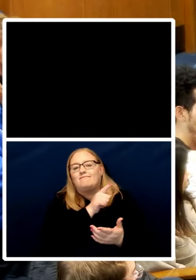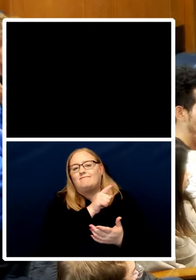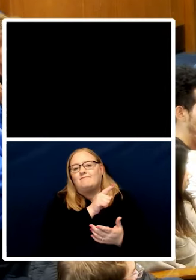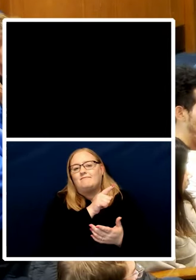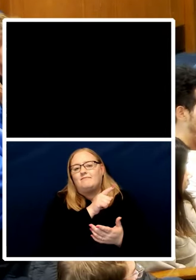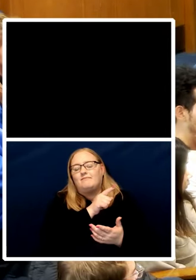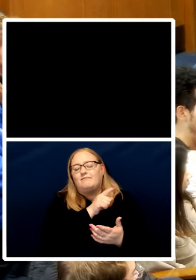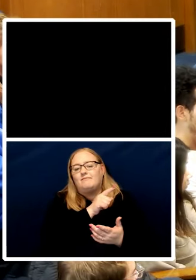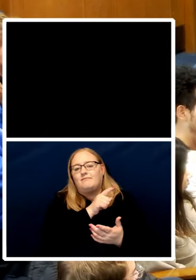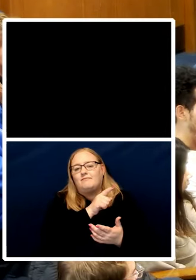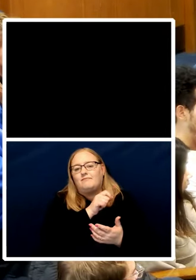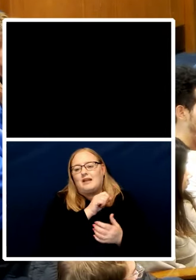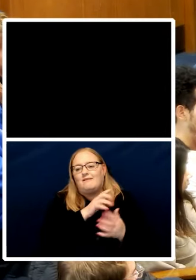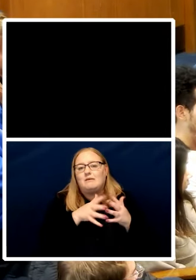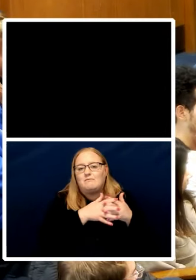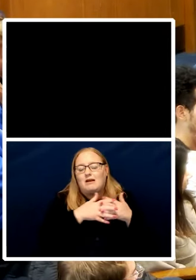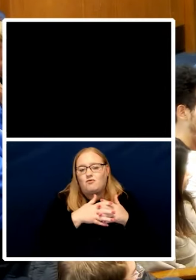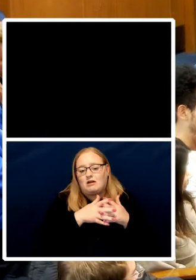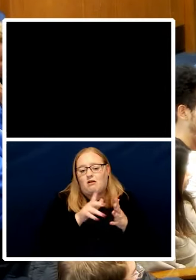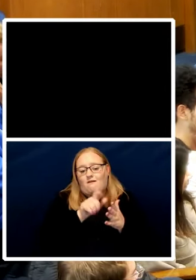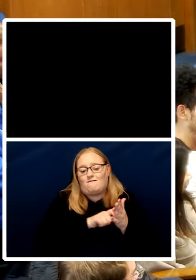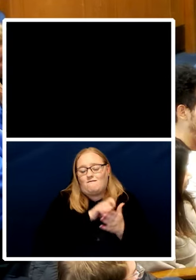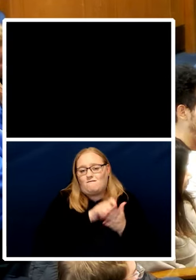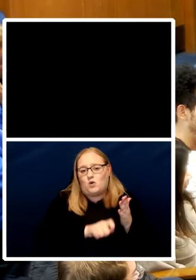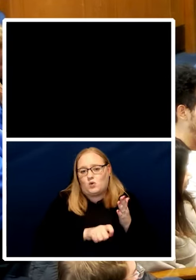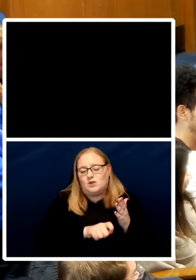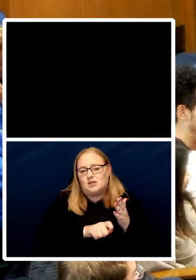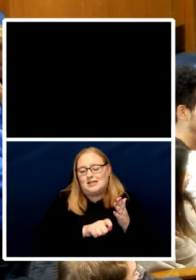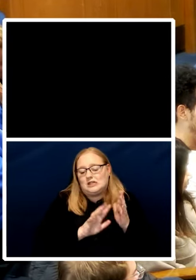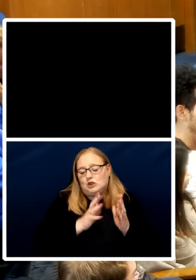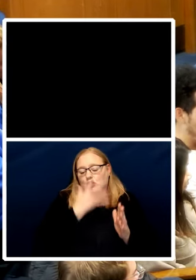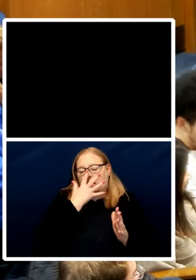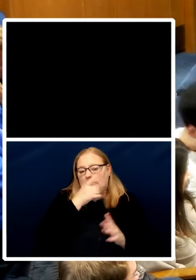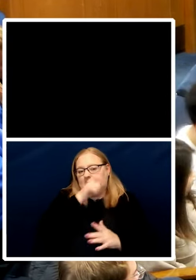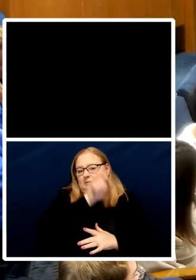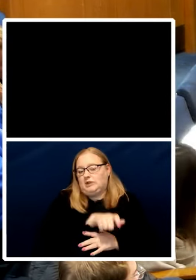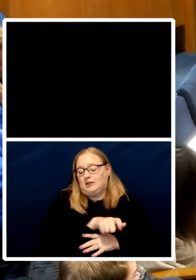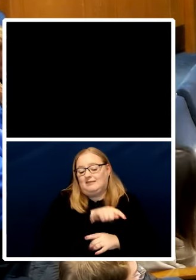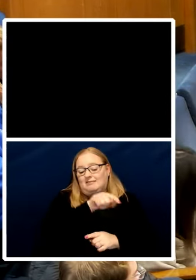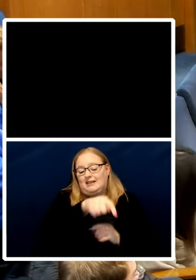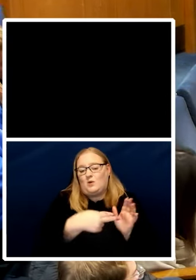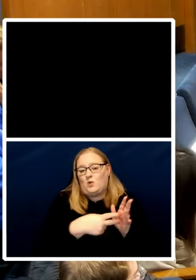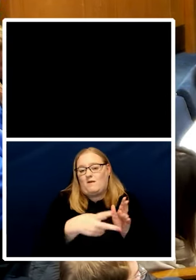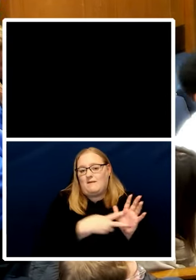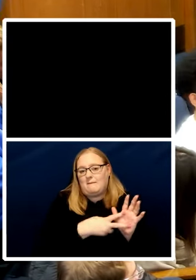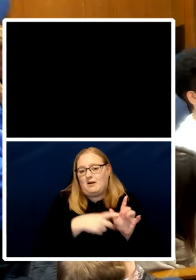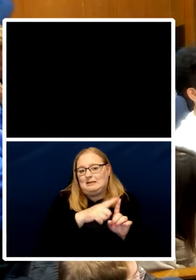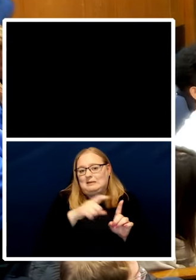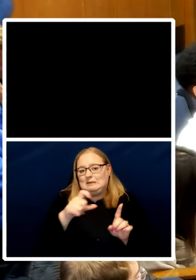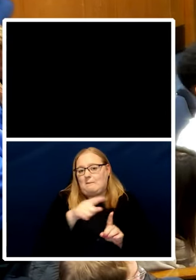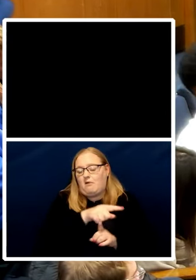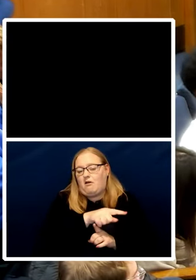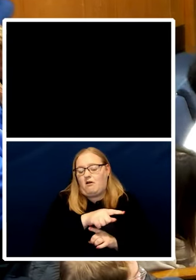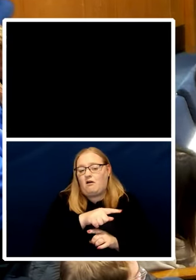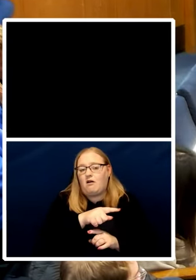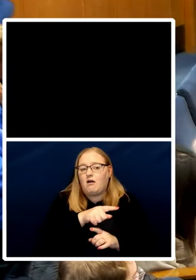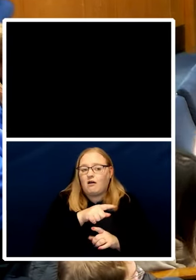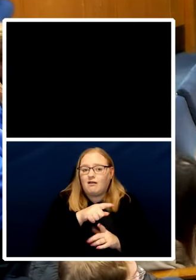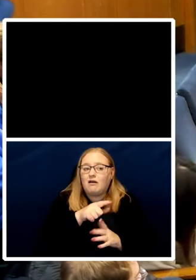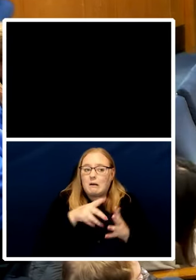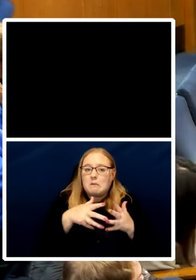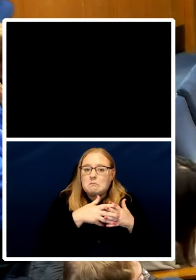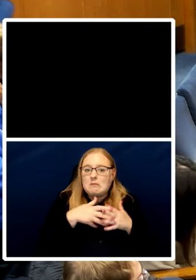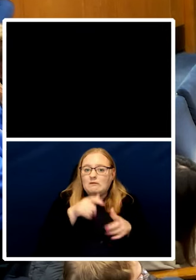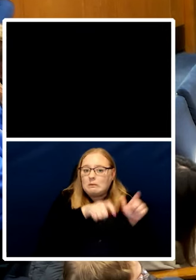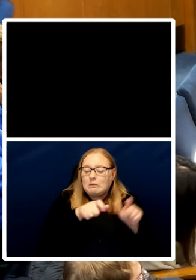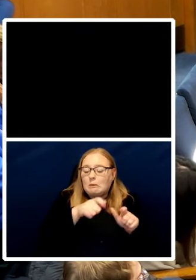um in november december because he is so shameless um and the us will likely vote for him um and i can't